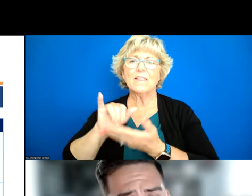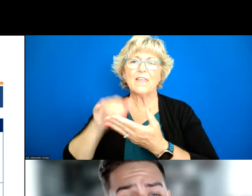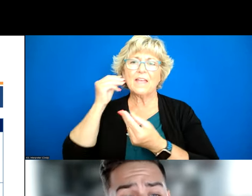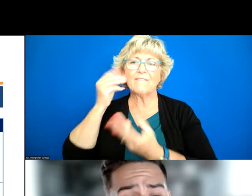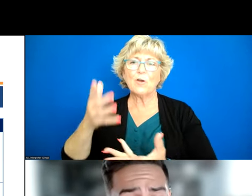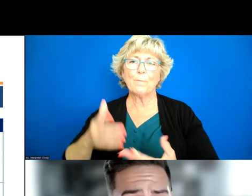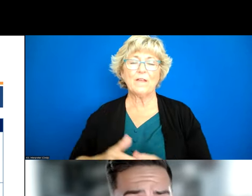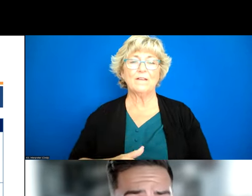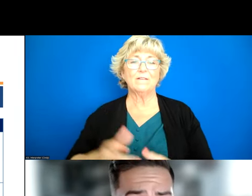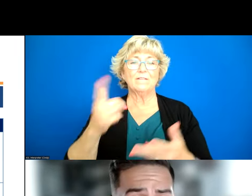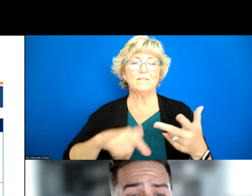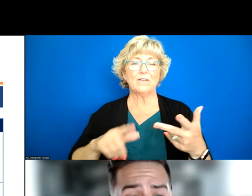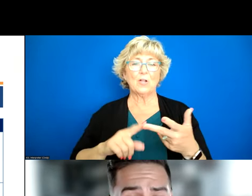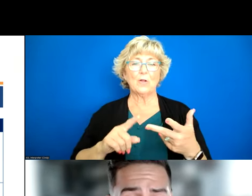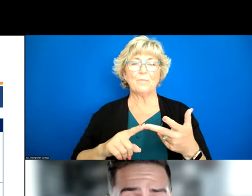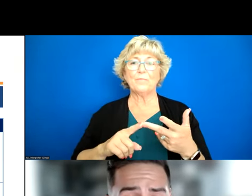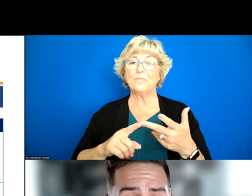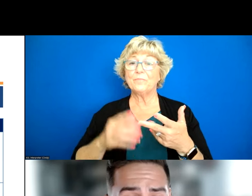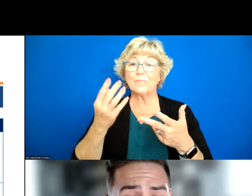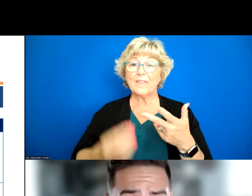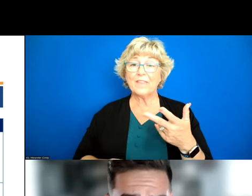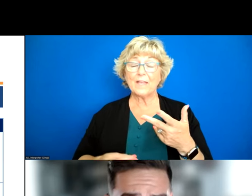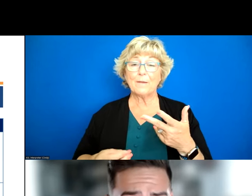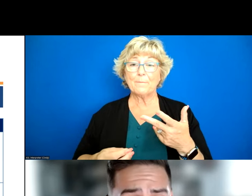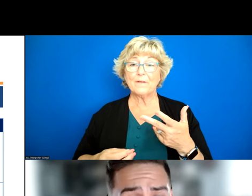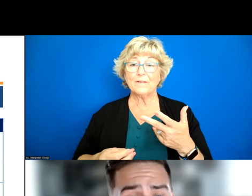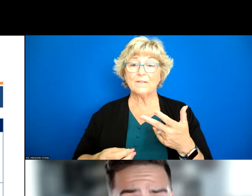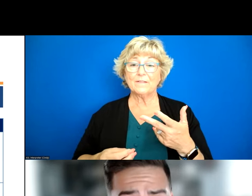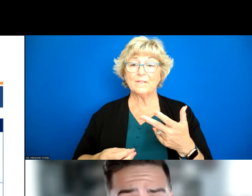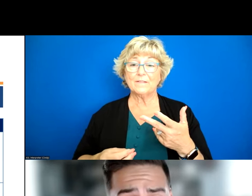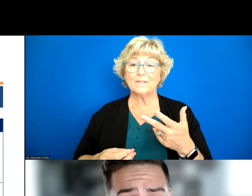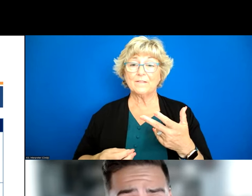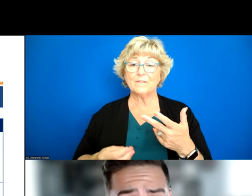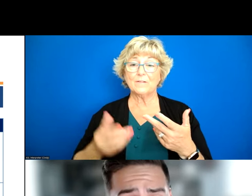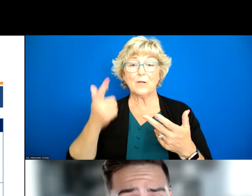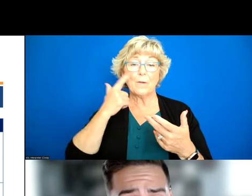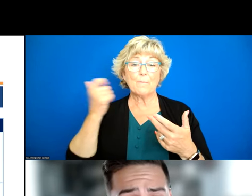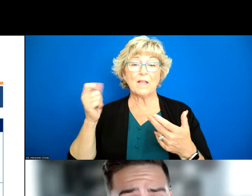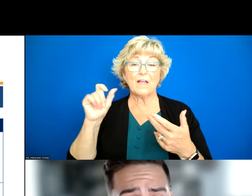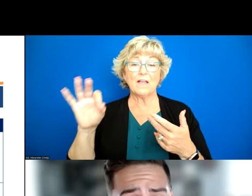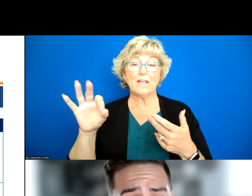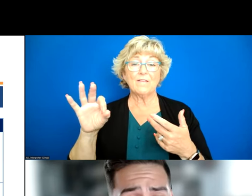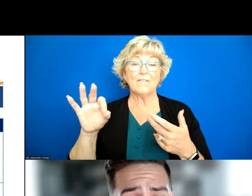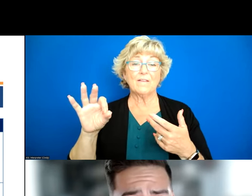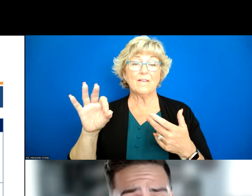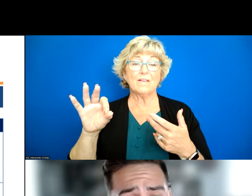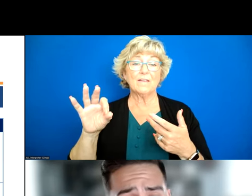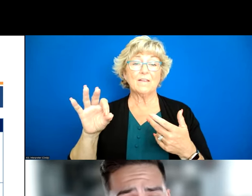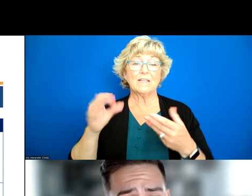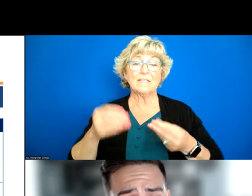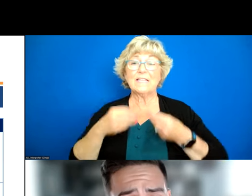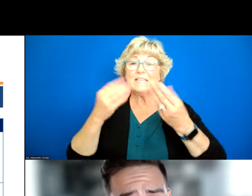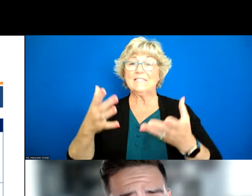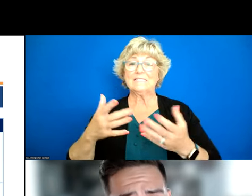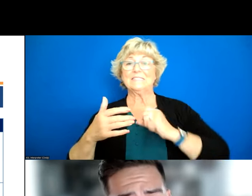we also know that the gaps that we see in this data might be due to data submission hesitancy